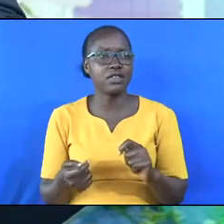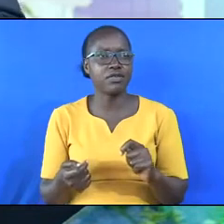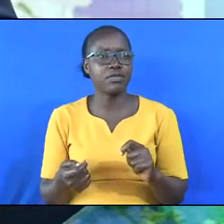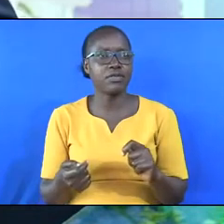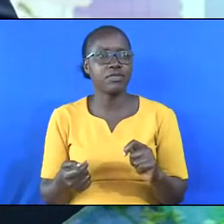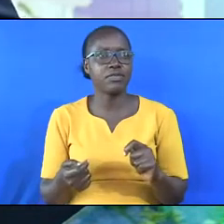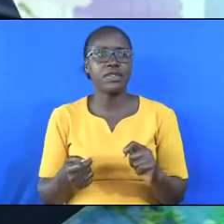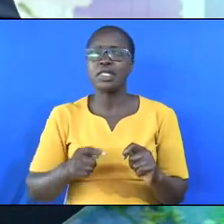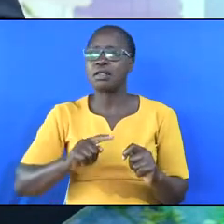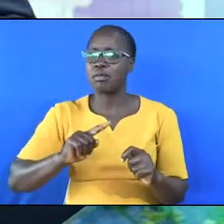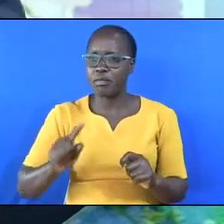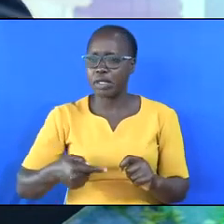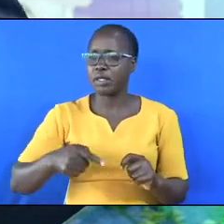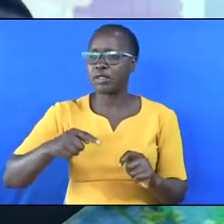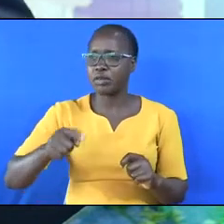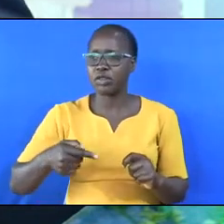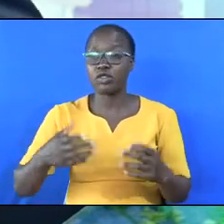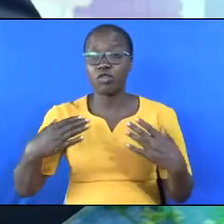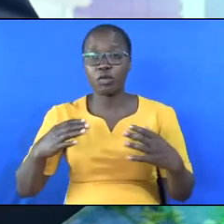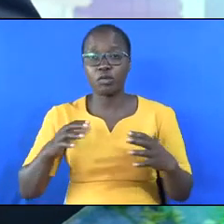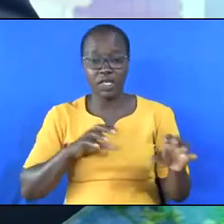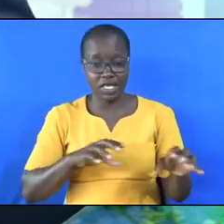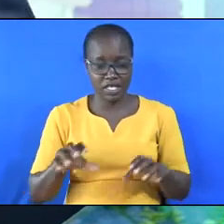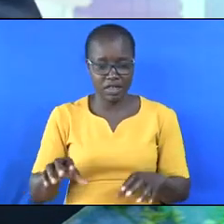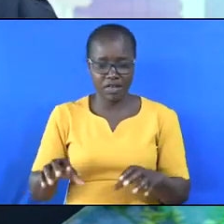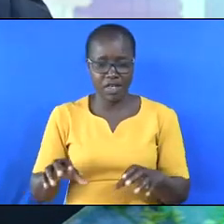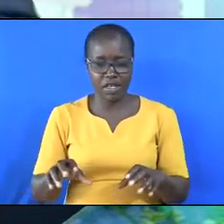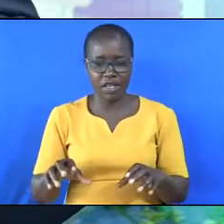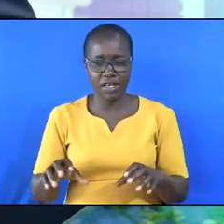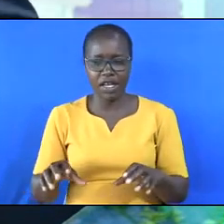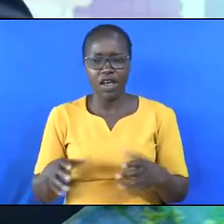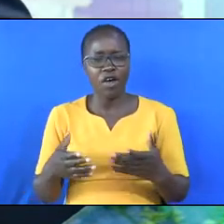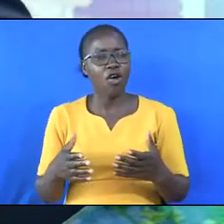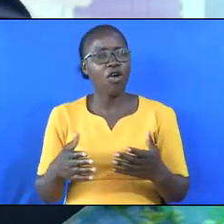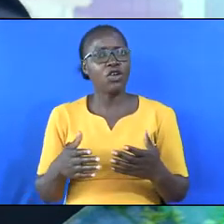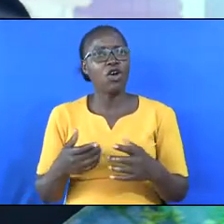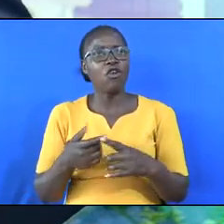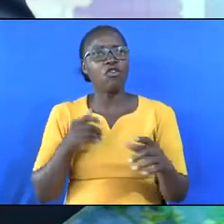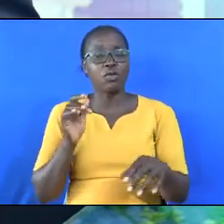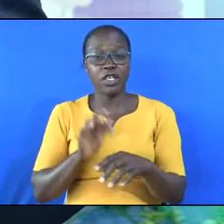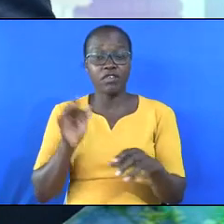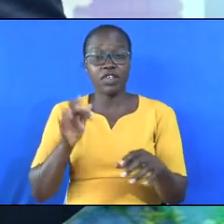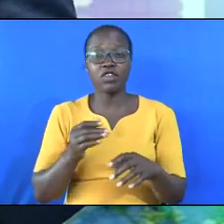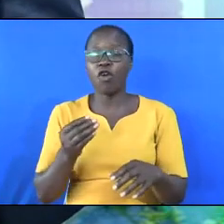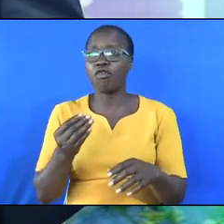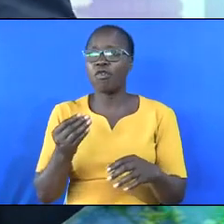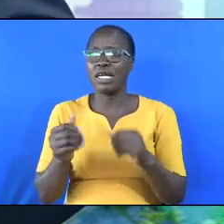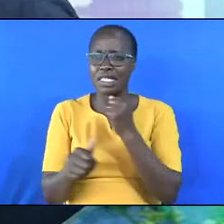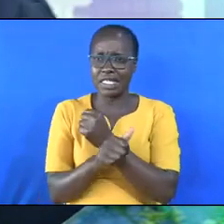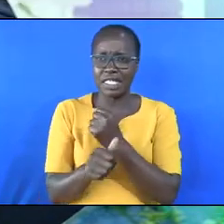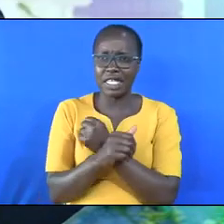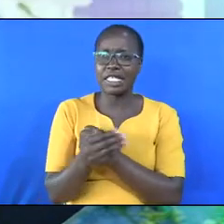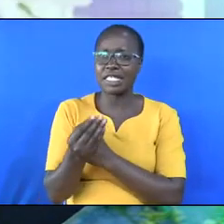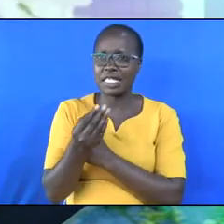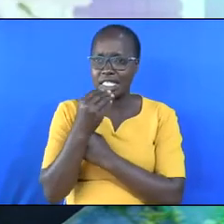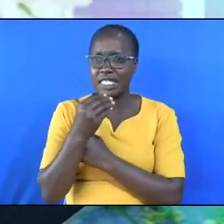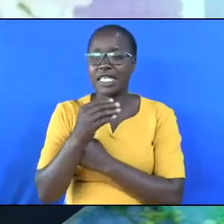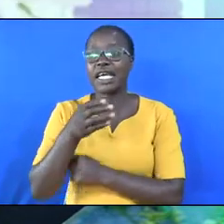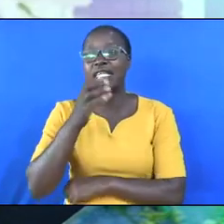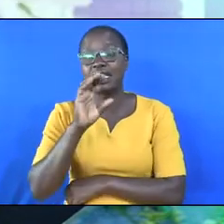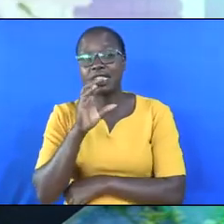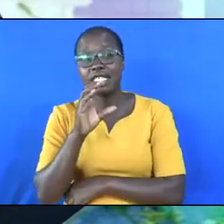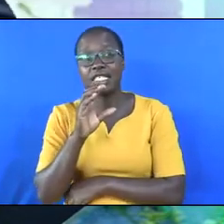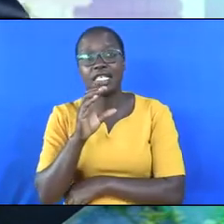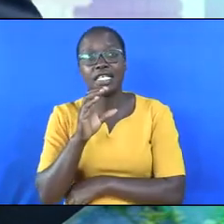Millions of people are suffering from the side effects of harmful eating and drinking. Harmful eating and